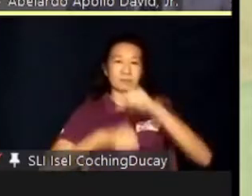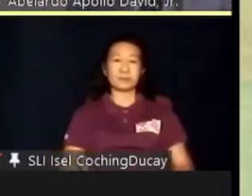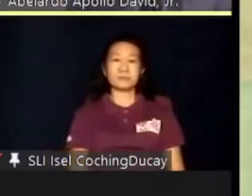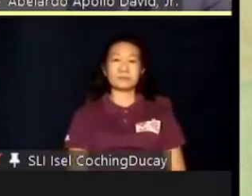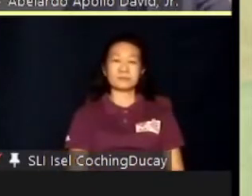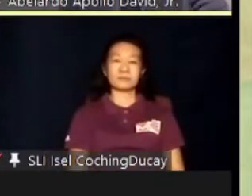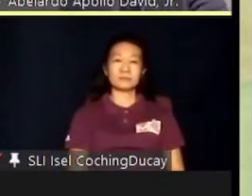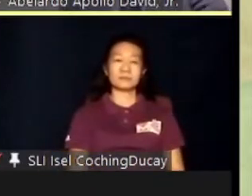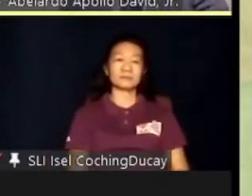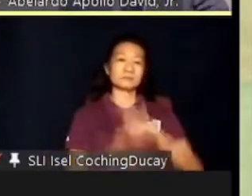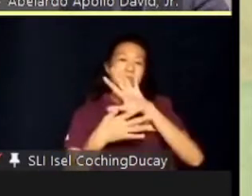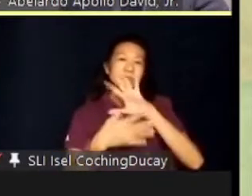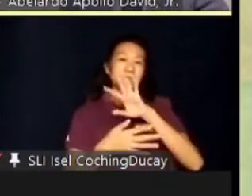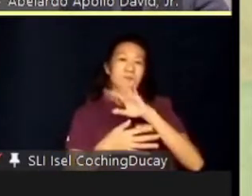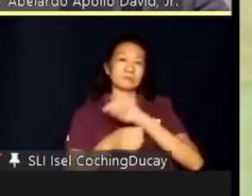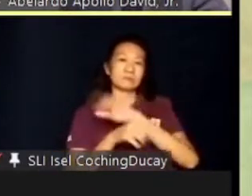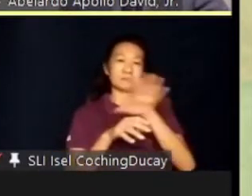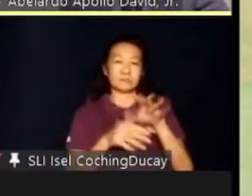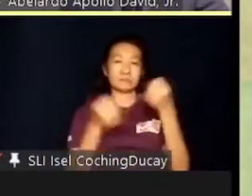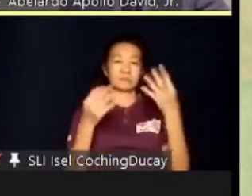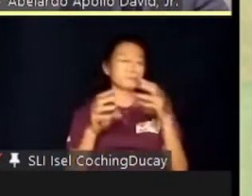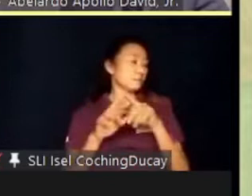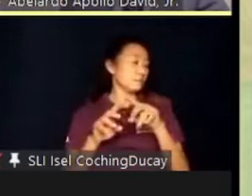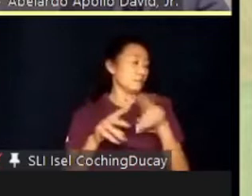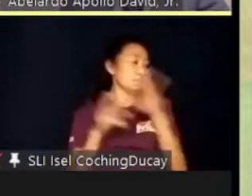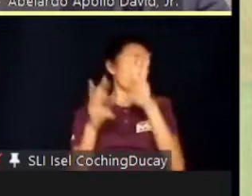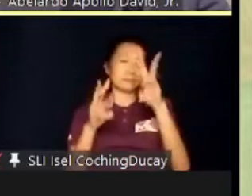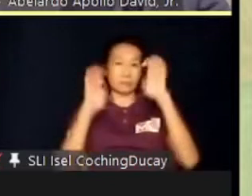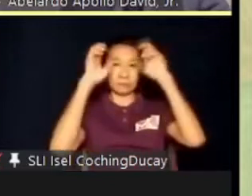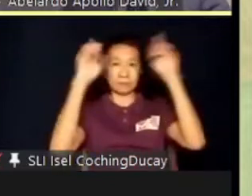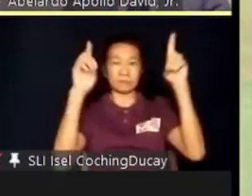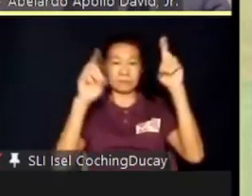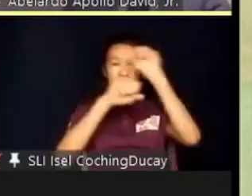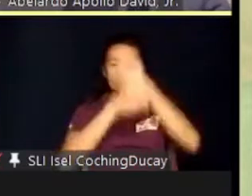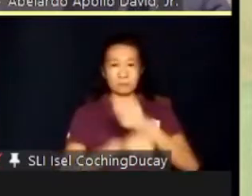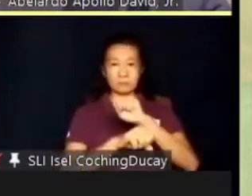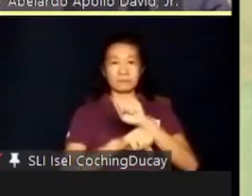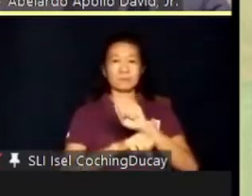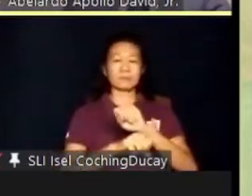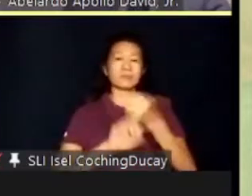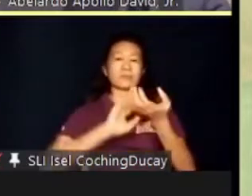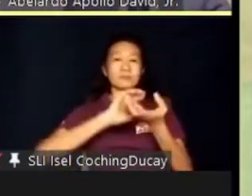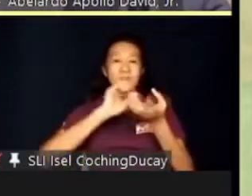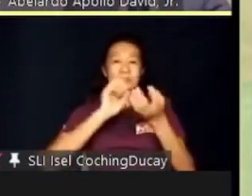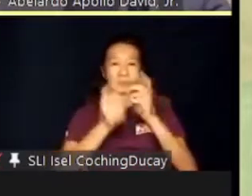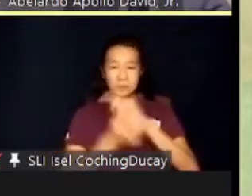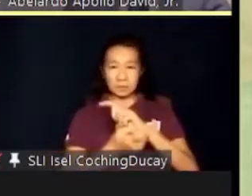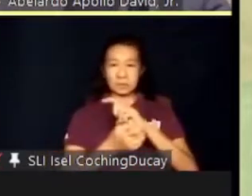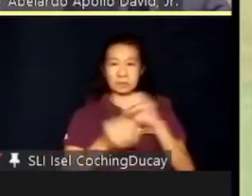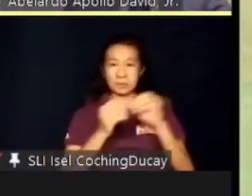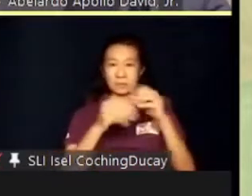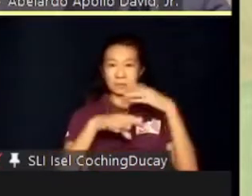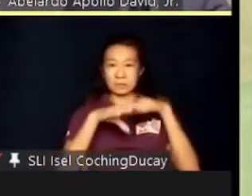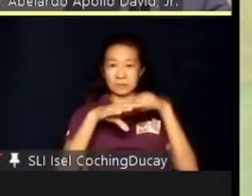COVID-19 has affected us in a multitude of ways. Educational systems had to be reimagined to make them more accessible